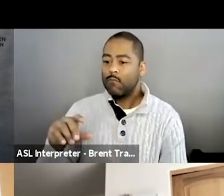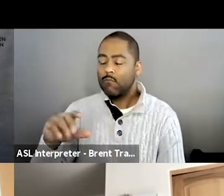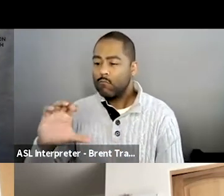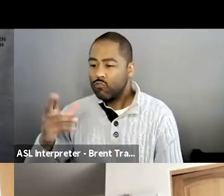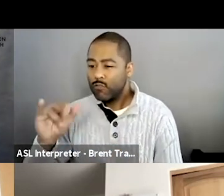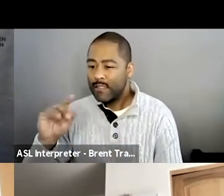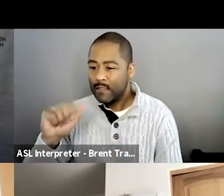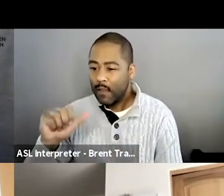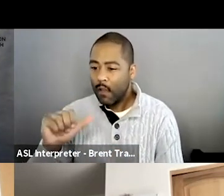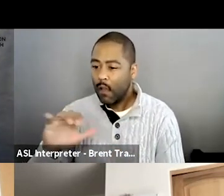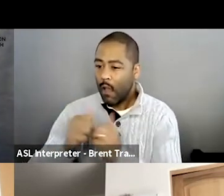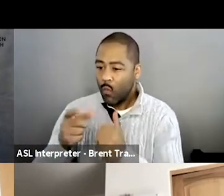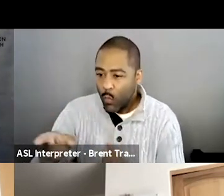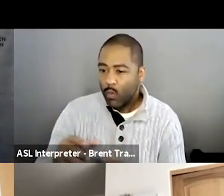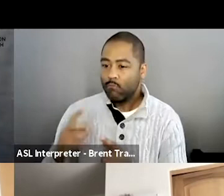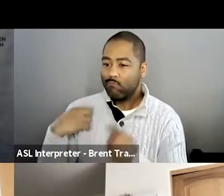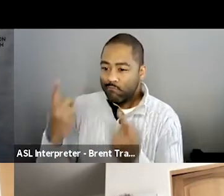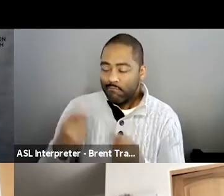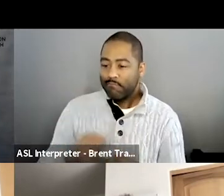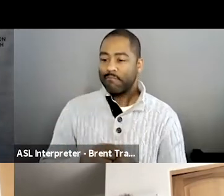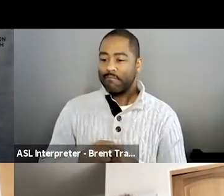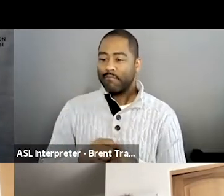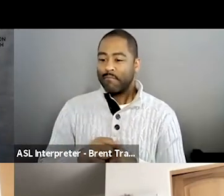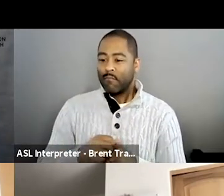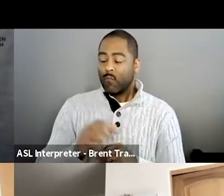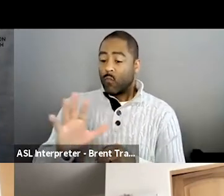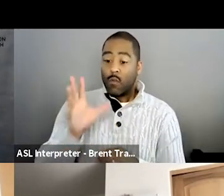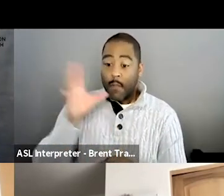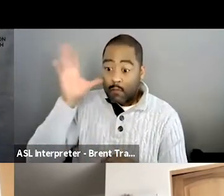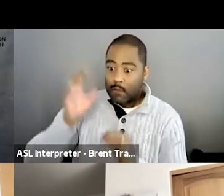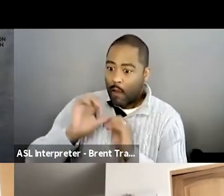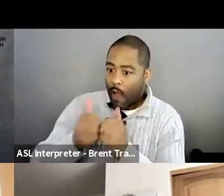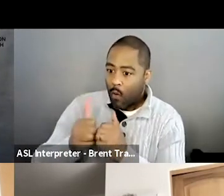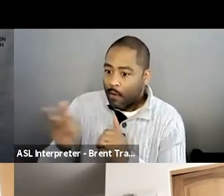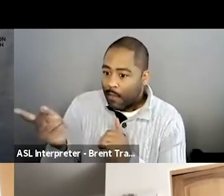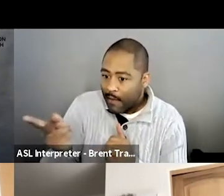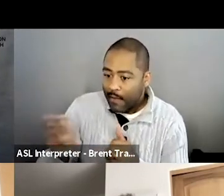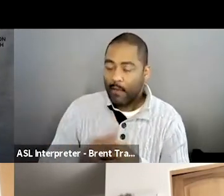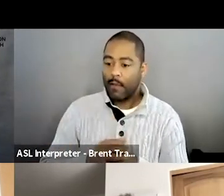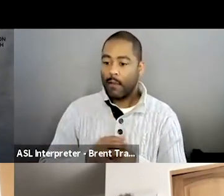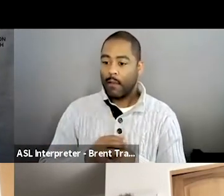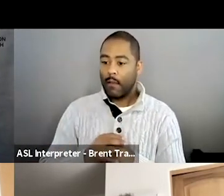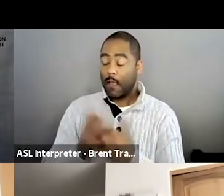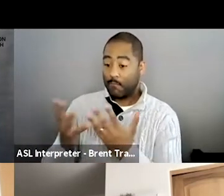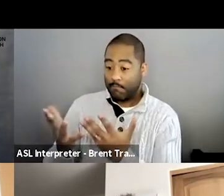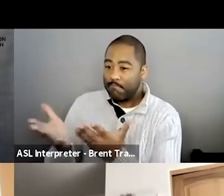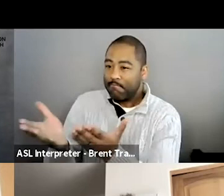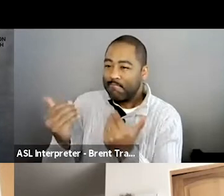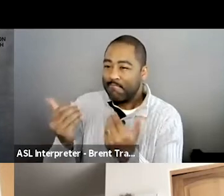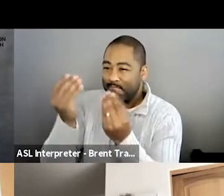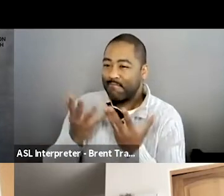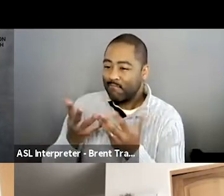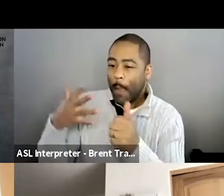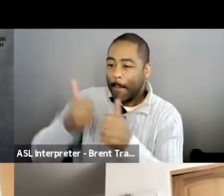and where has life taken you? Hey, thank you for having me, and happy Mother's Day to everyone.